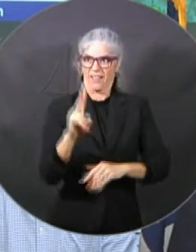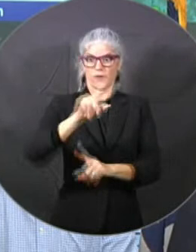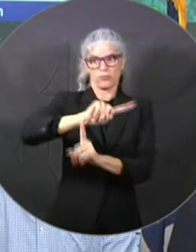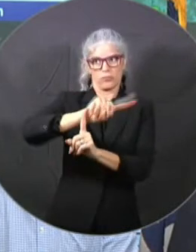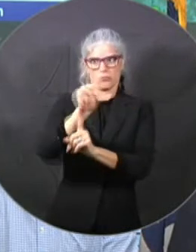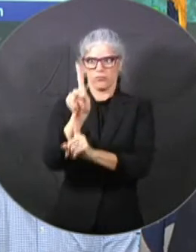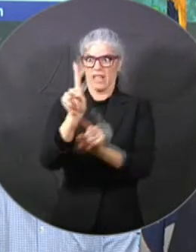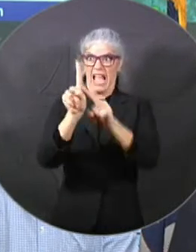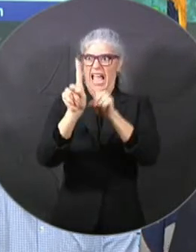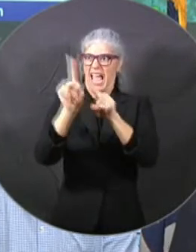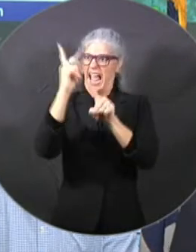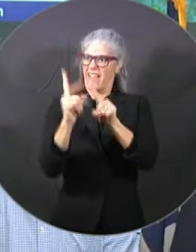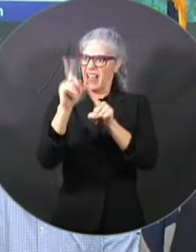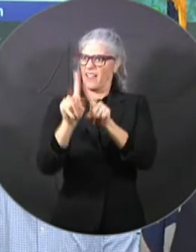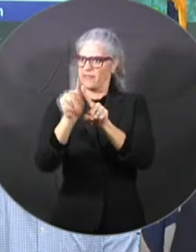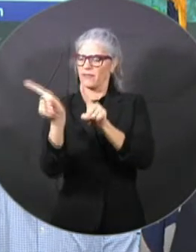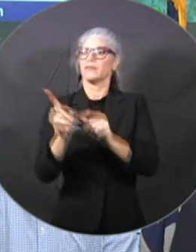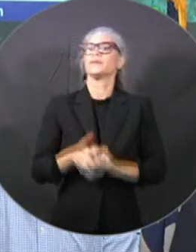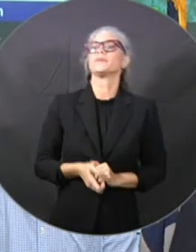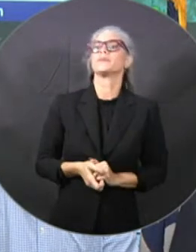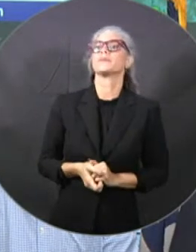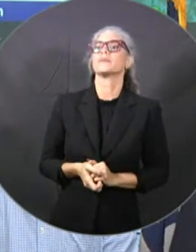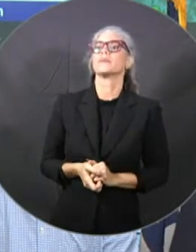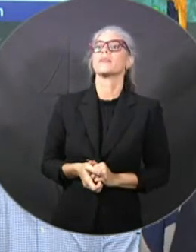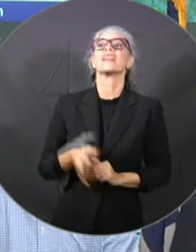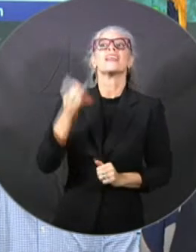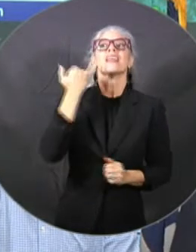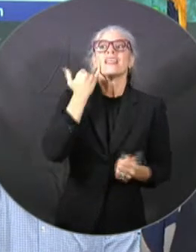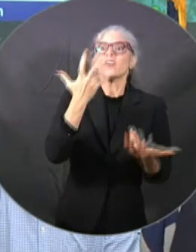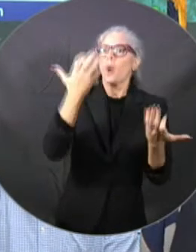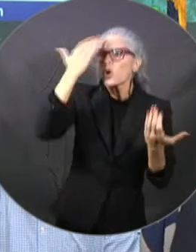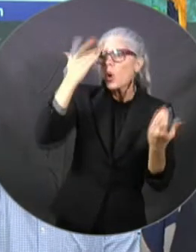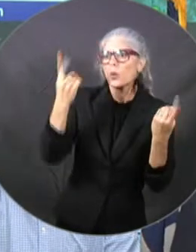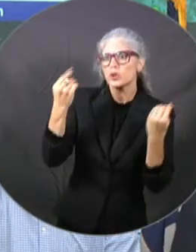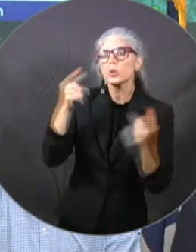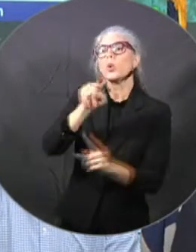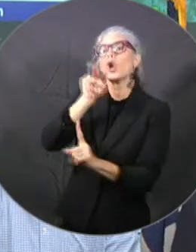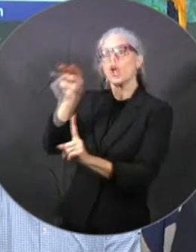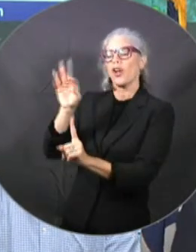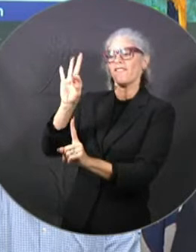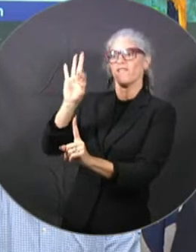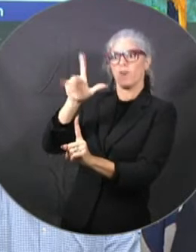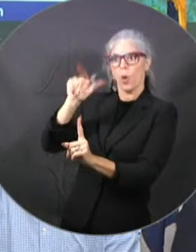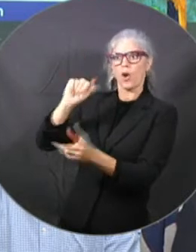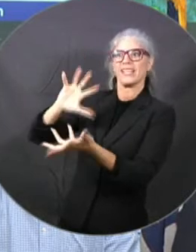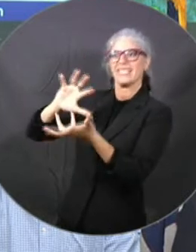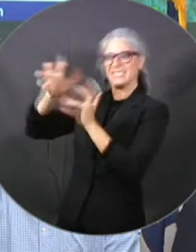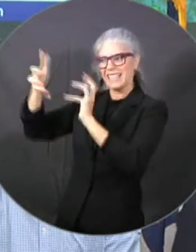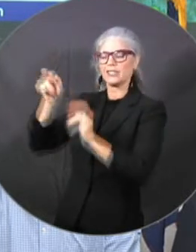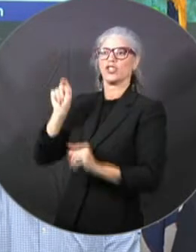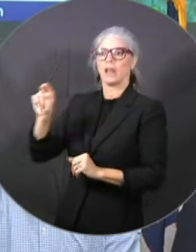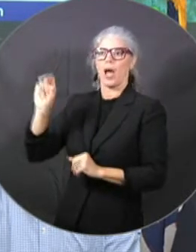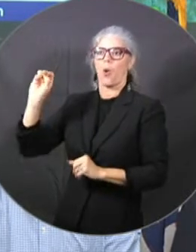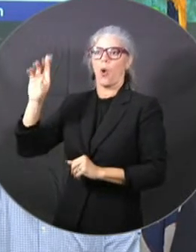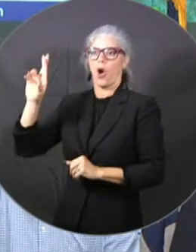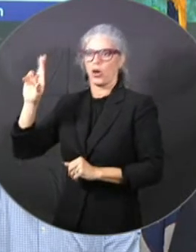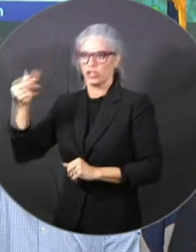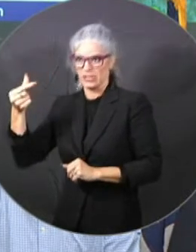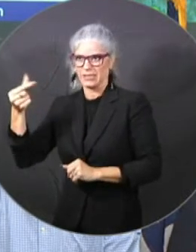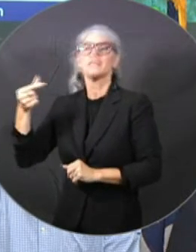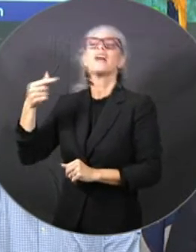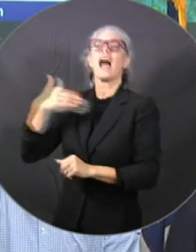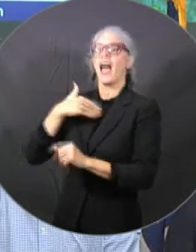Again, that's floridadisaster.org slash updates for additional information. I will mention just before I turn it back over to the governor.